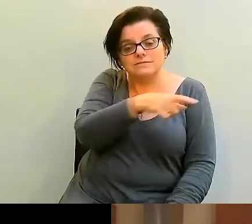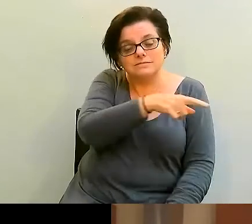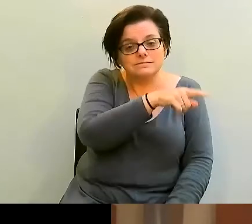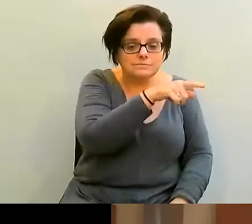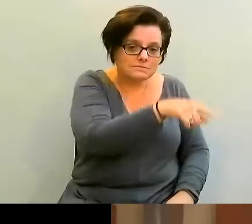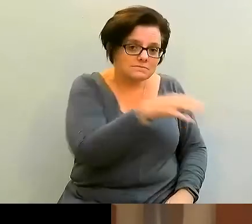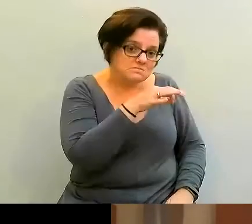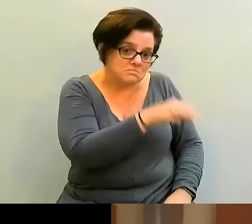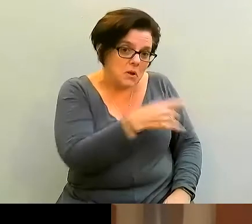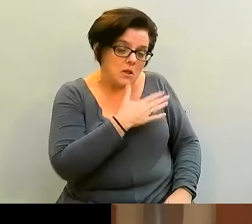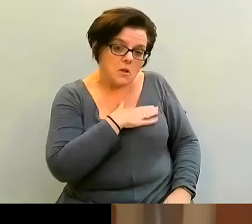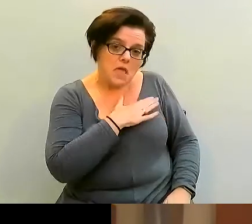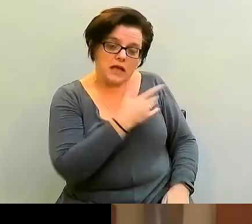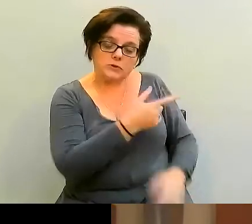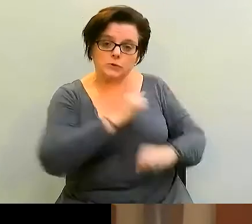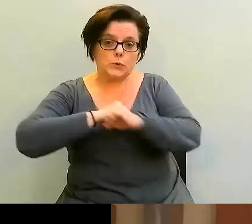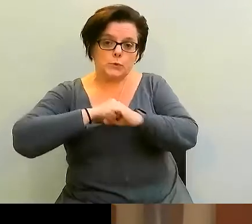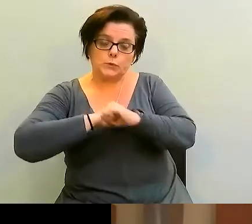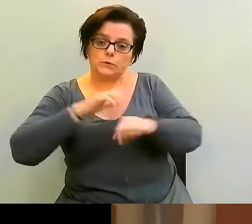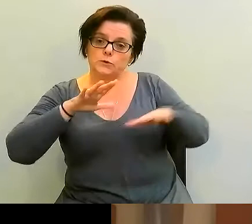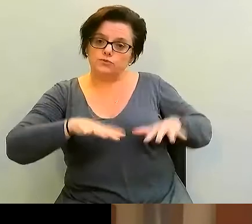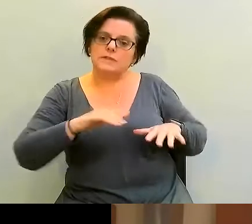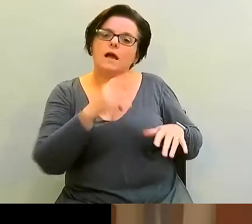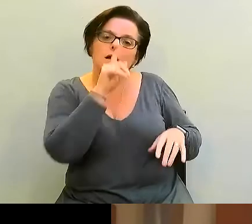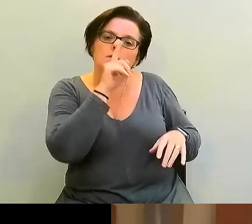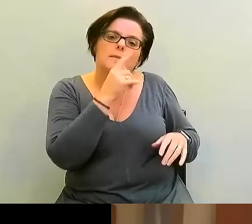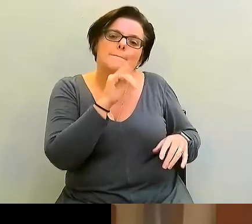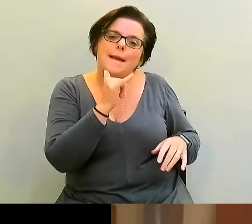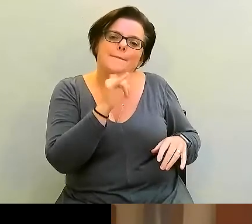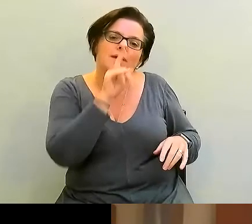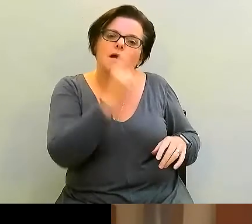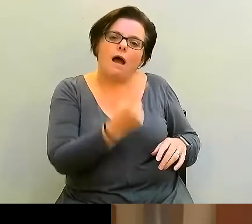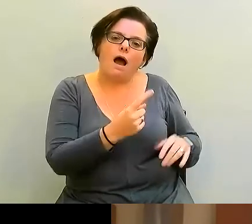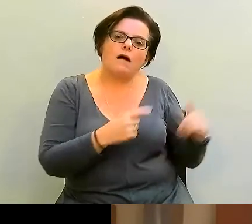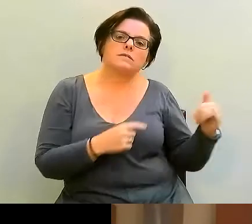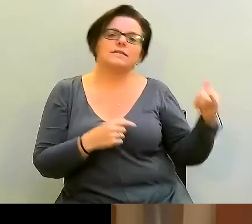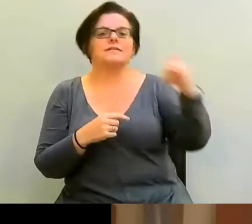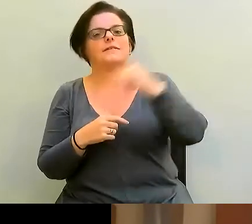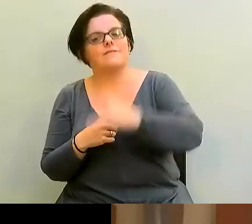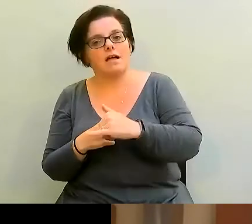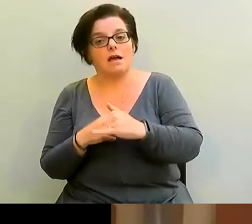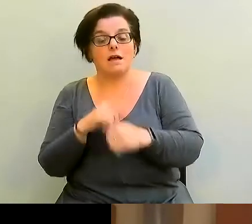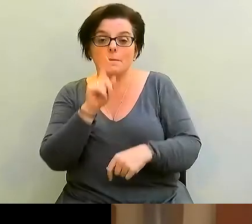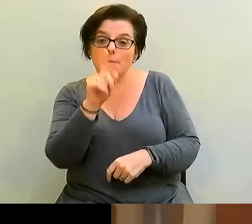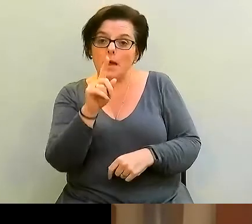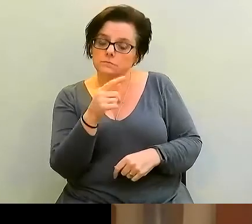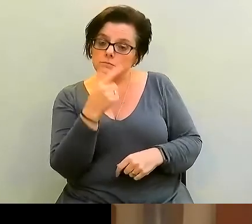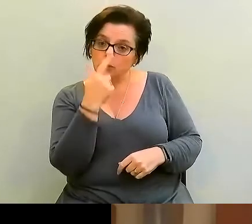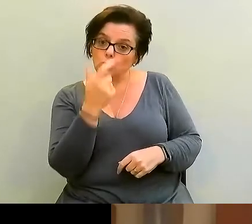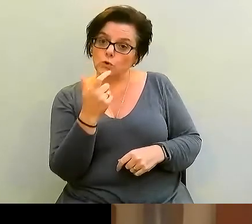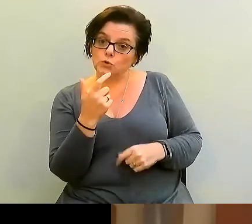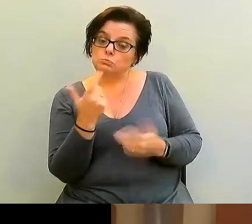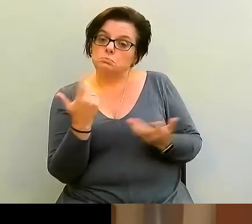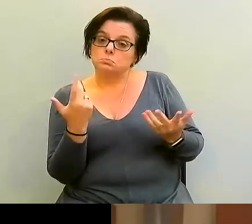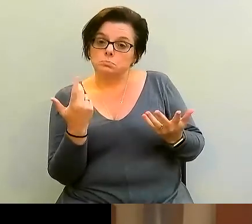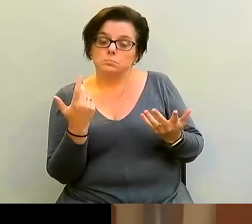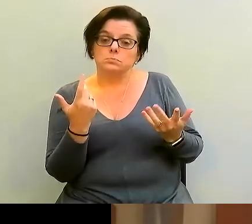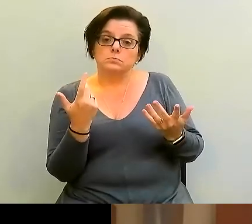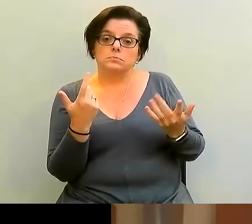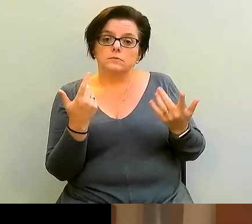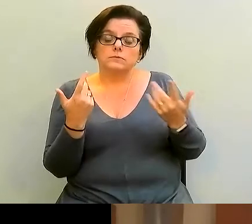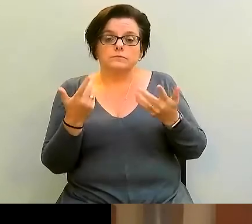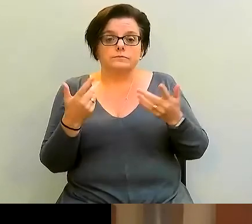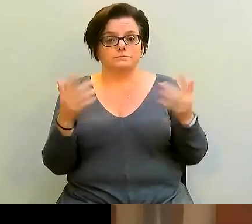to reach a British audience? You might not be able to travel over to Britain at that point. But we've got an opportunity to bring some intelligent